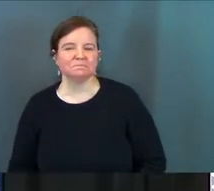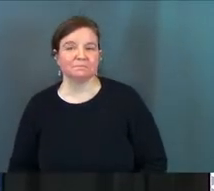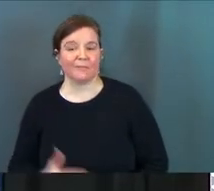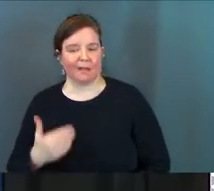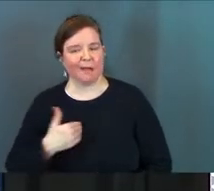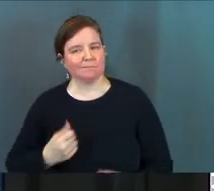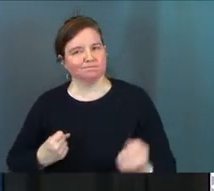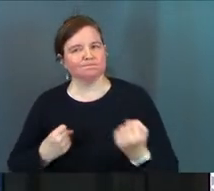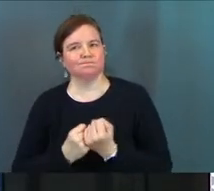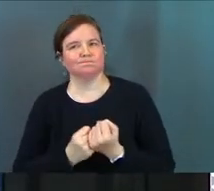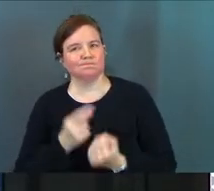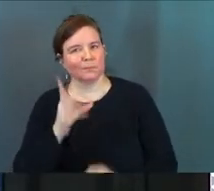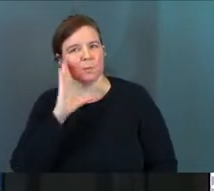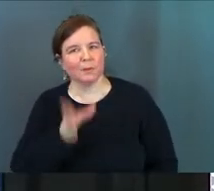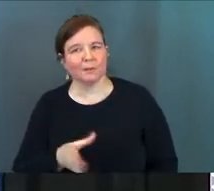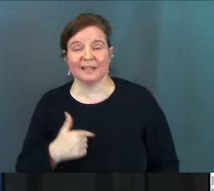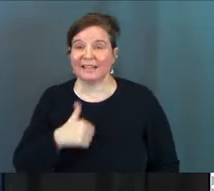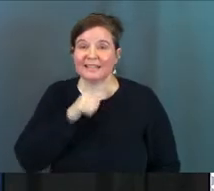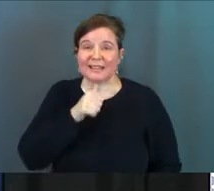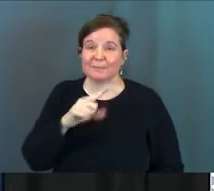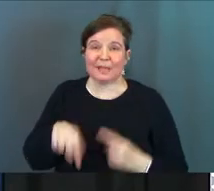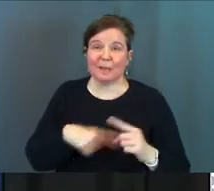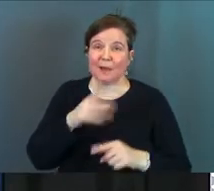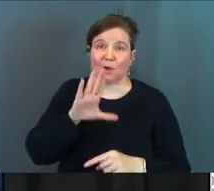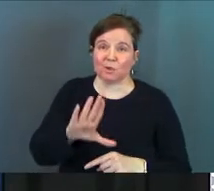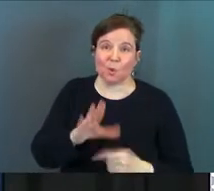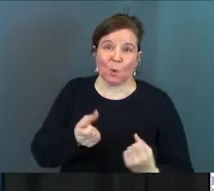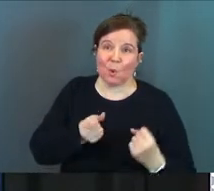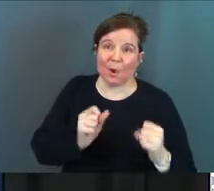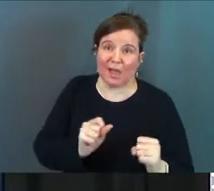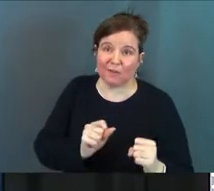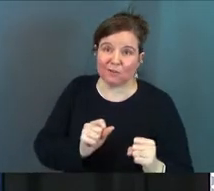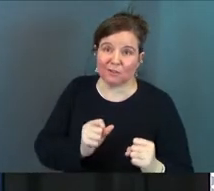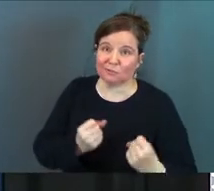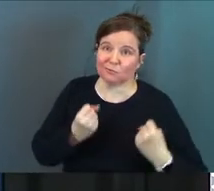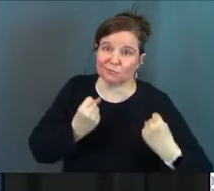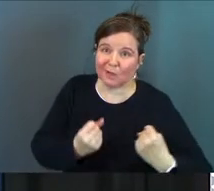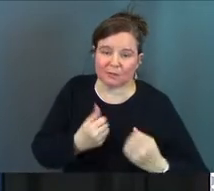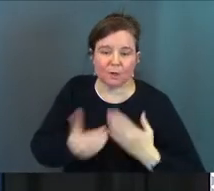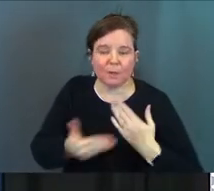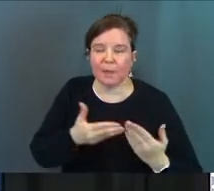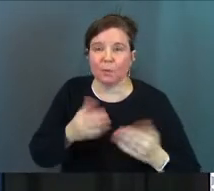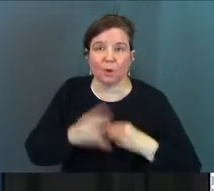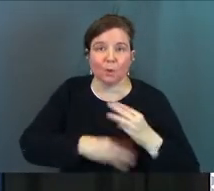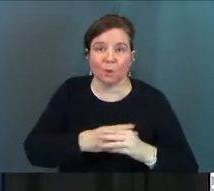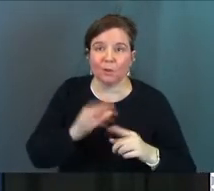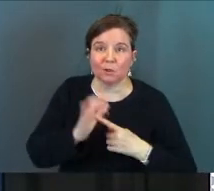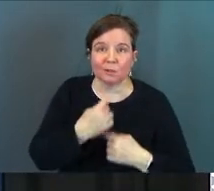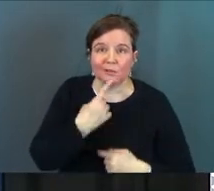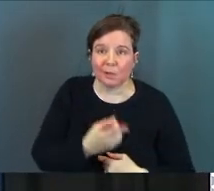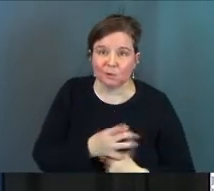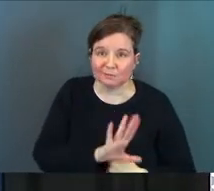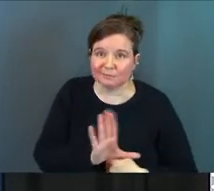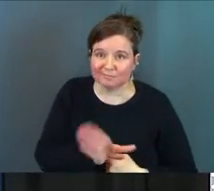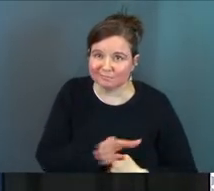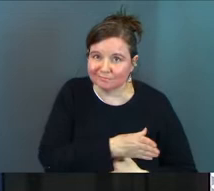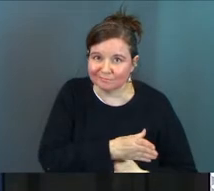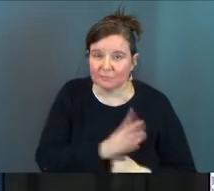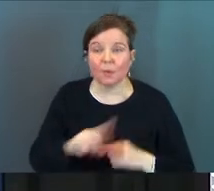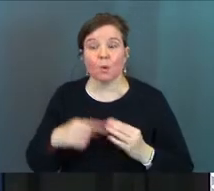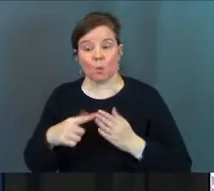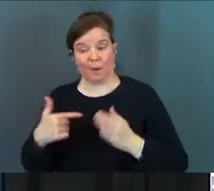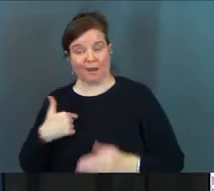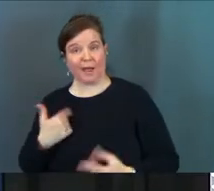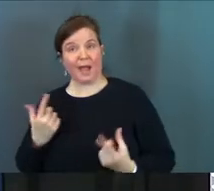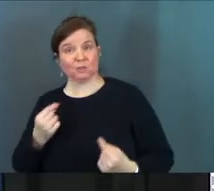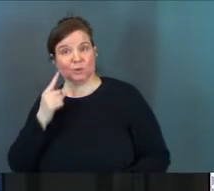Like, I've got you. And it's not gonna be about your effort no matter what this world and this culture tells you. It's gonna be about